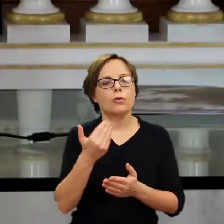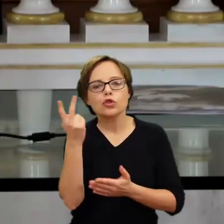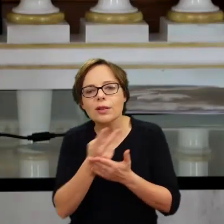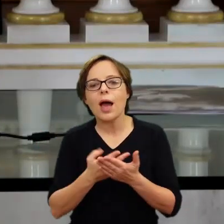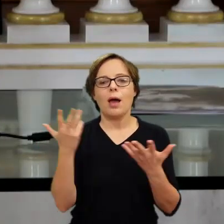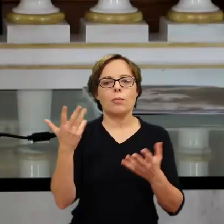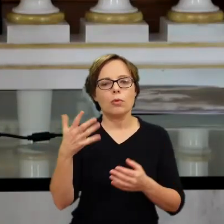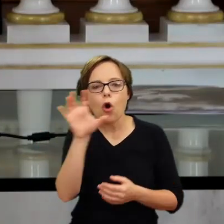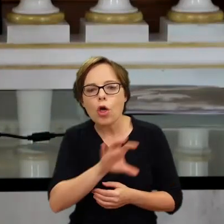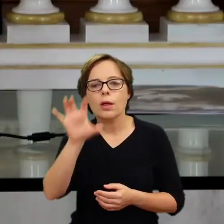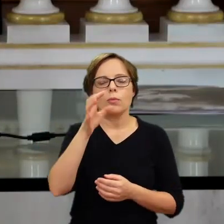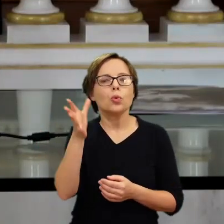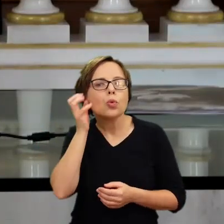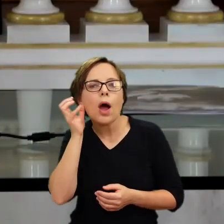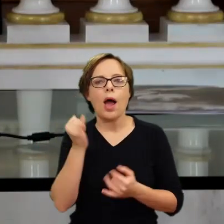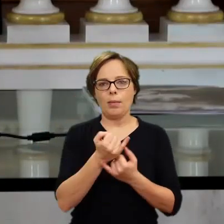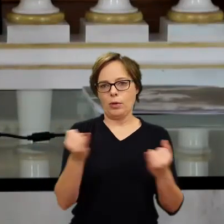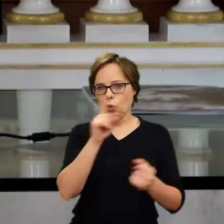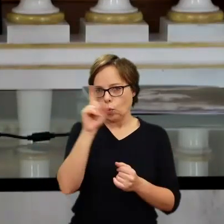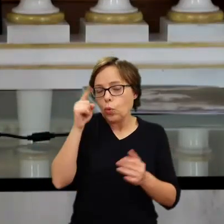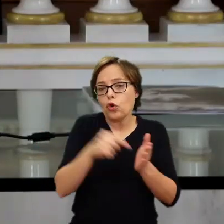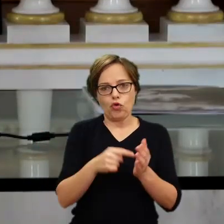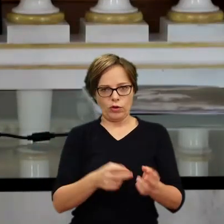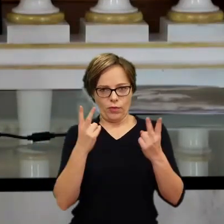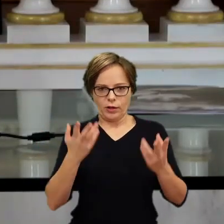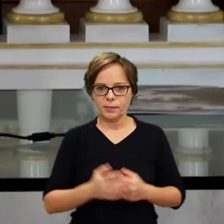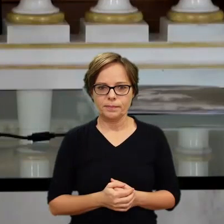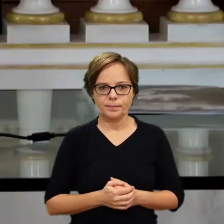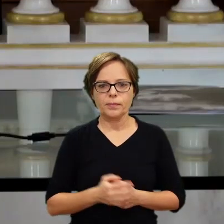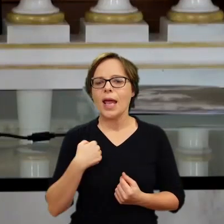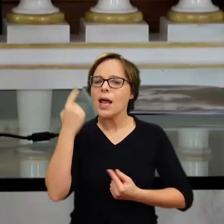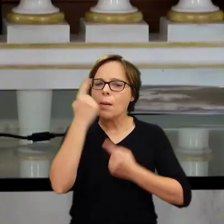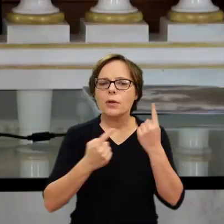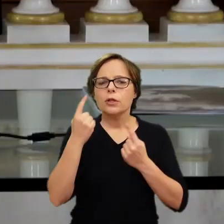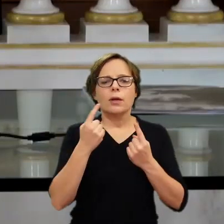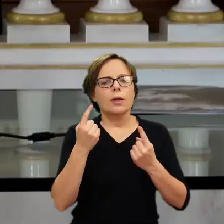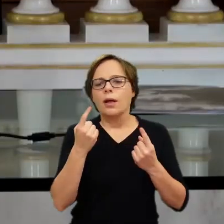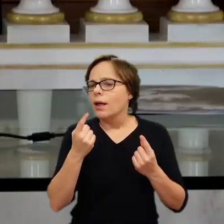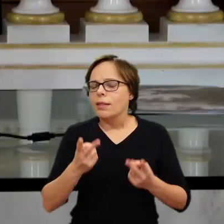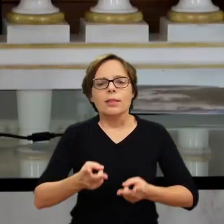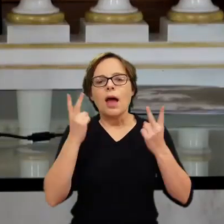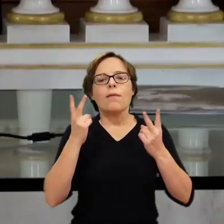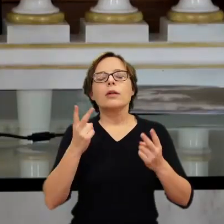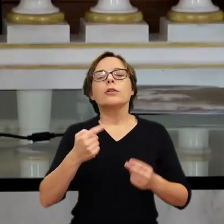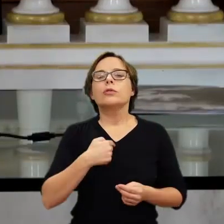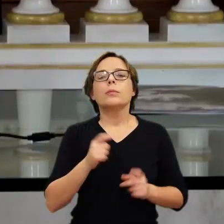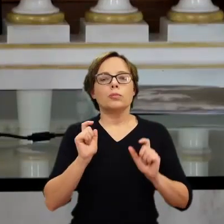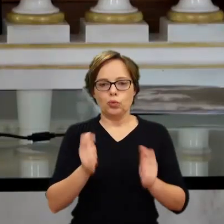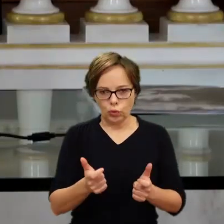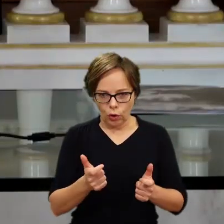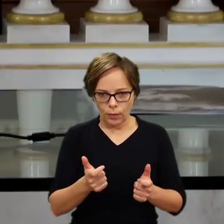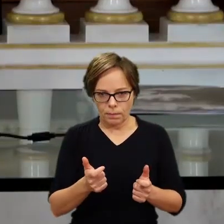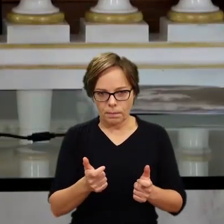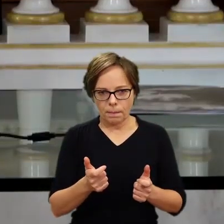is part of it. I think, you know, the biggest thing for me is the fact that